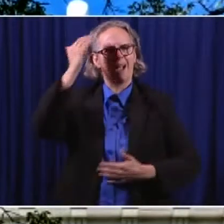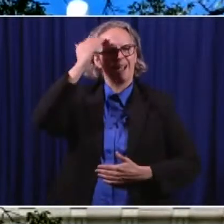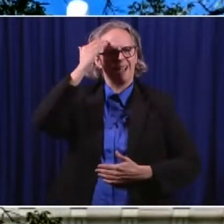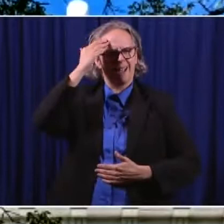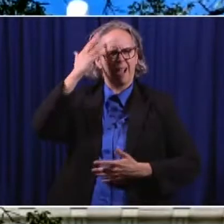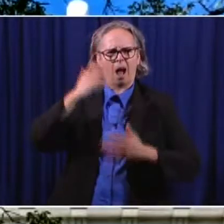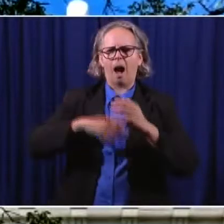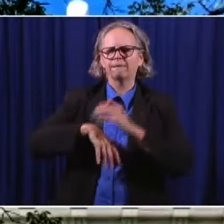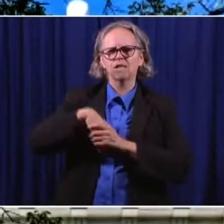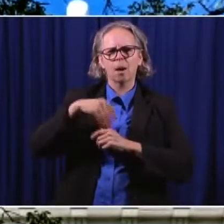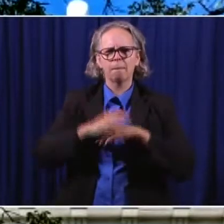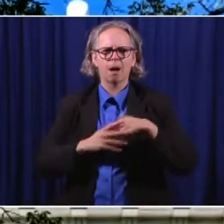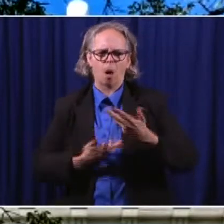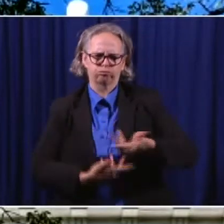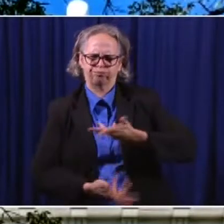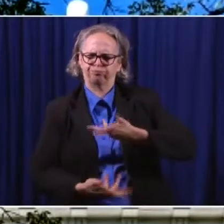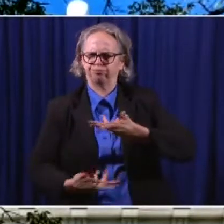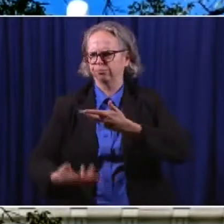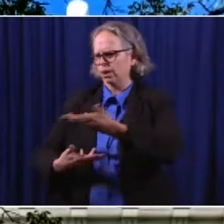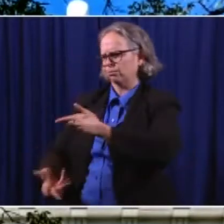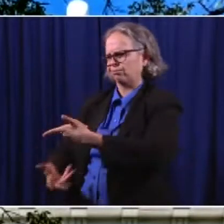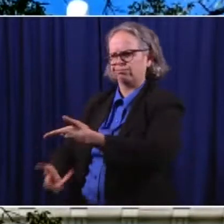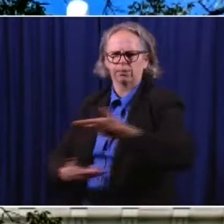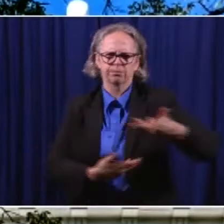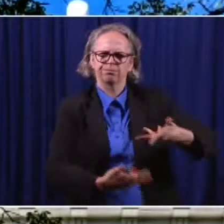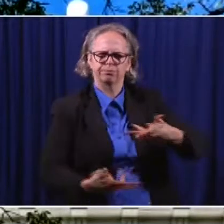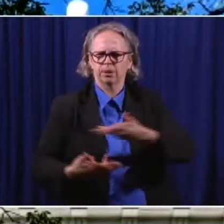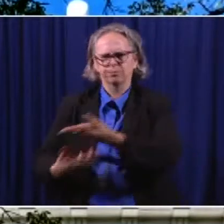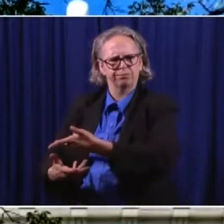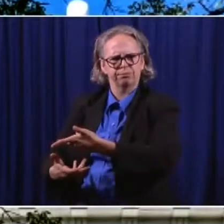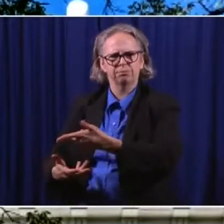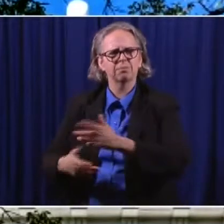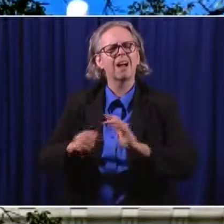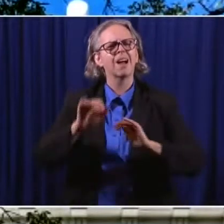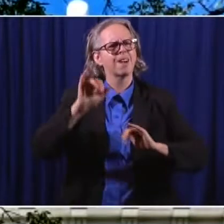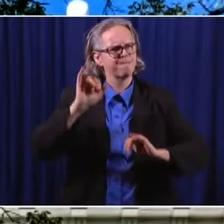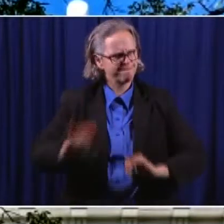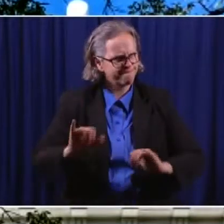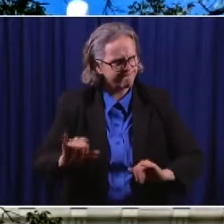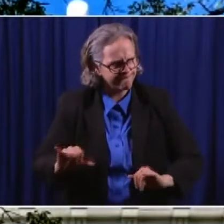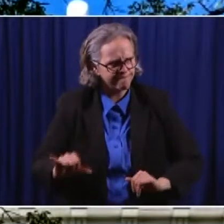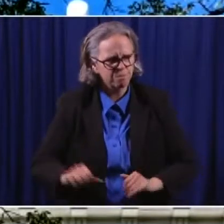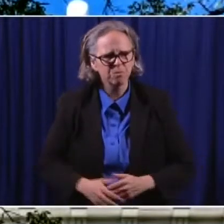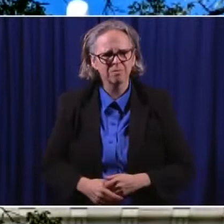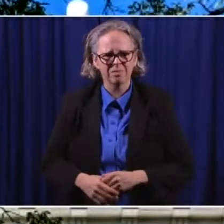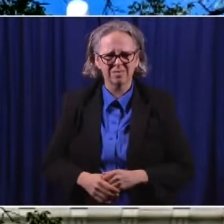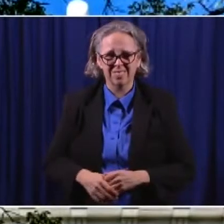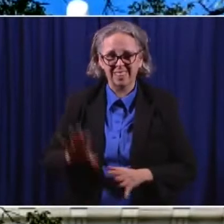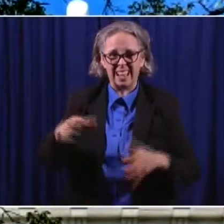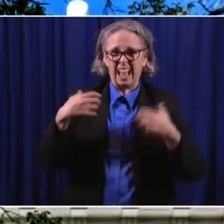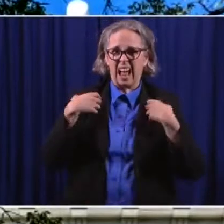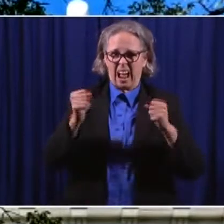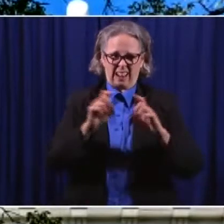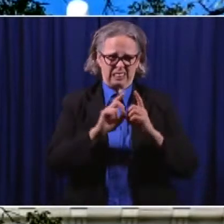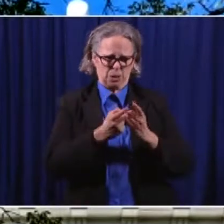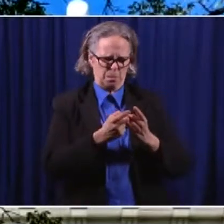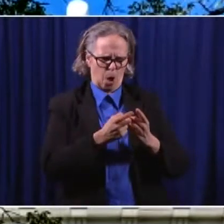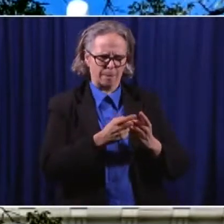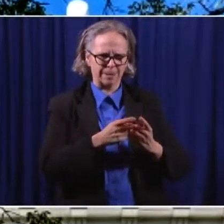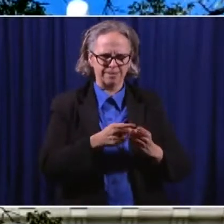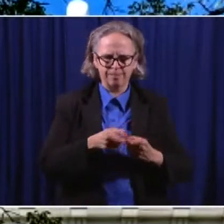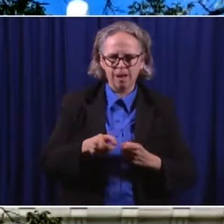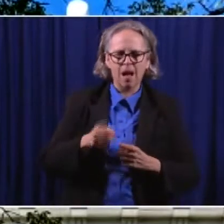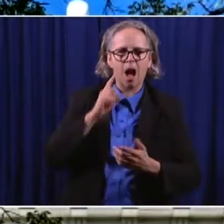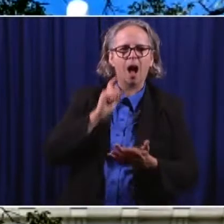the physicians that have been advising us. And one of the things that really worried the health district in particular was they were